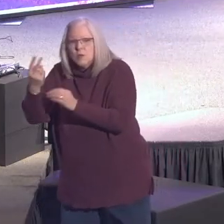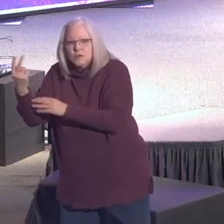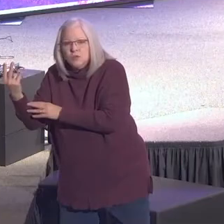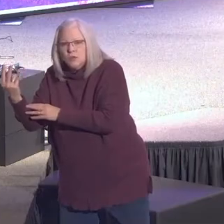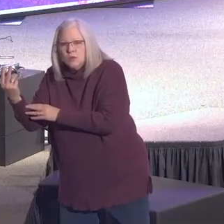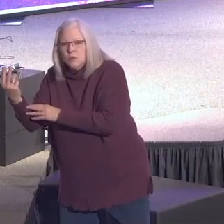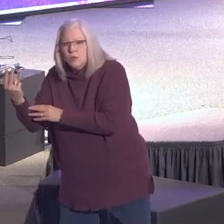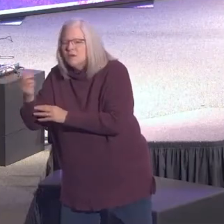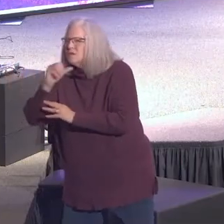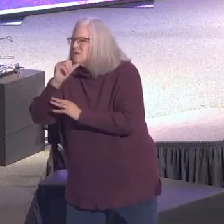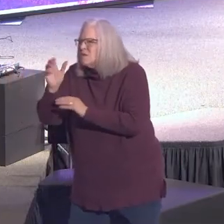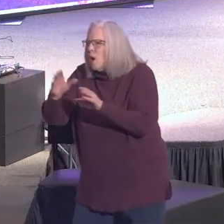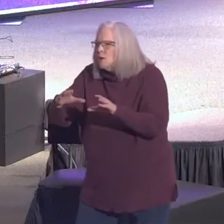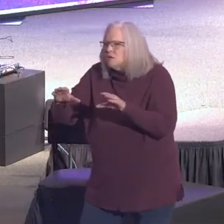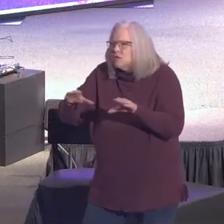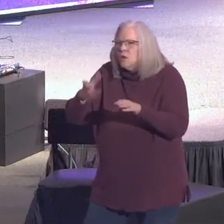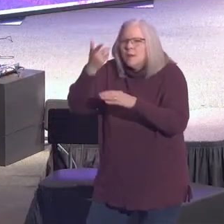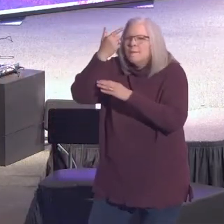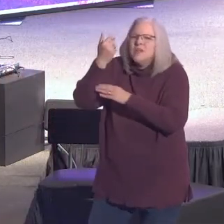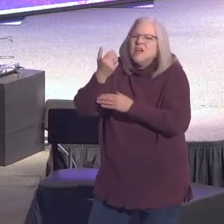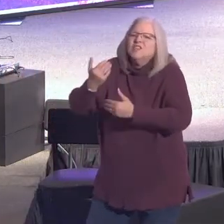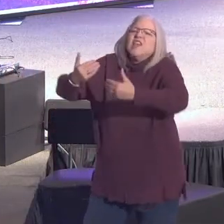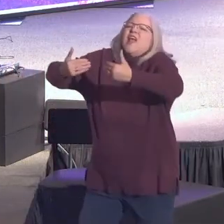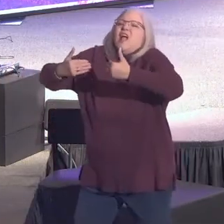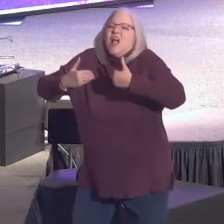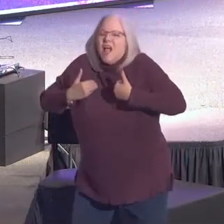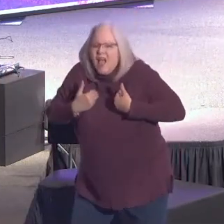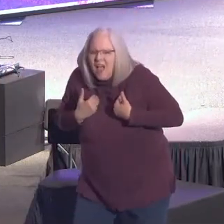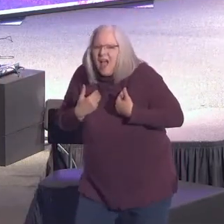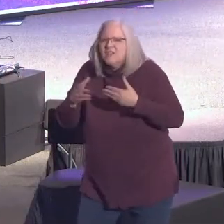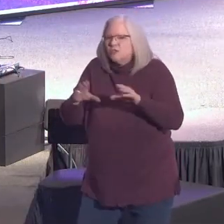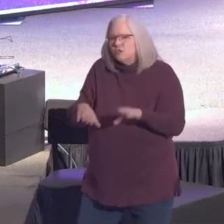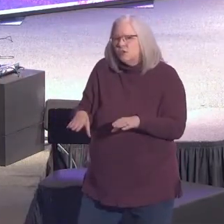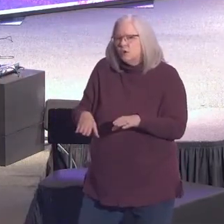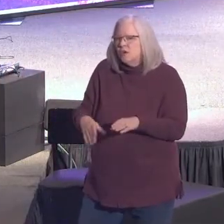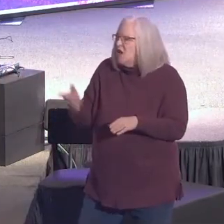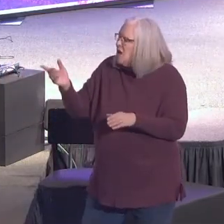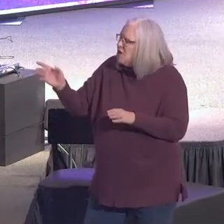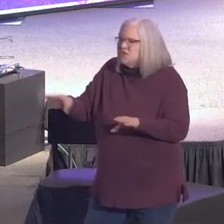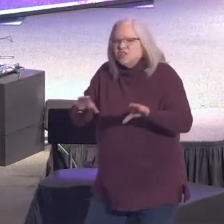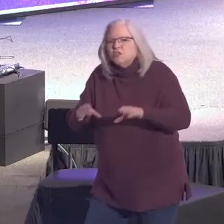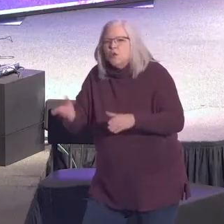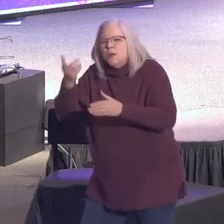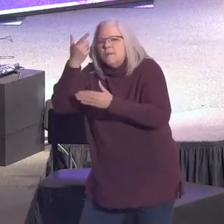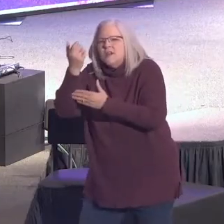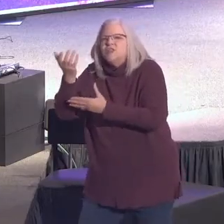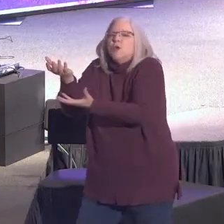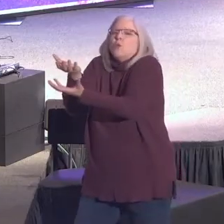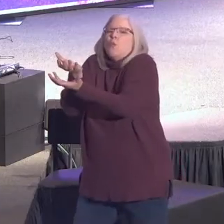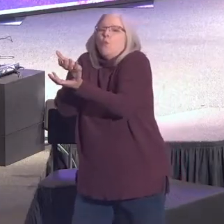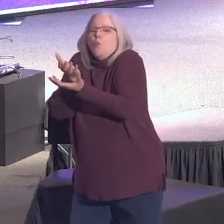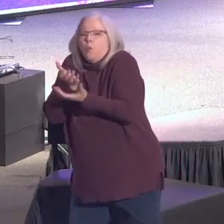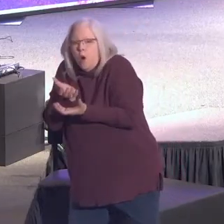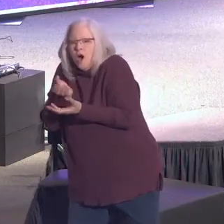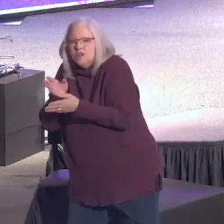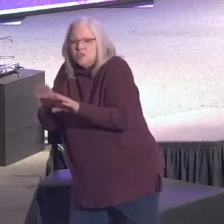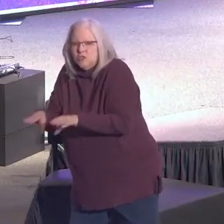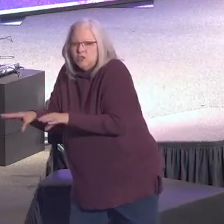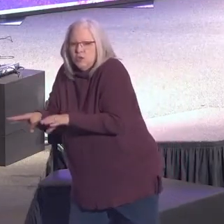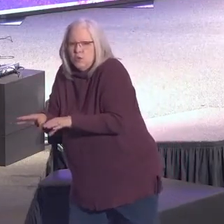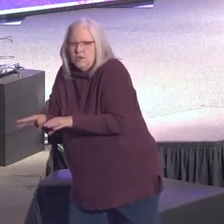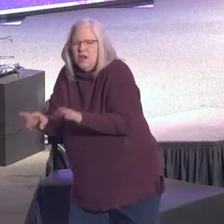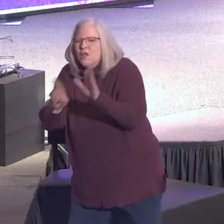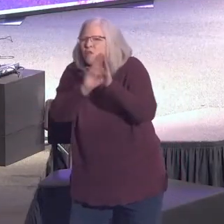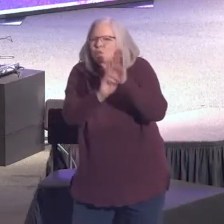She's not doing it because she has to do it. She's doing it because she wants to do it. The rules